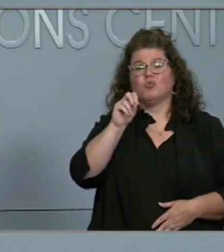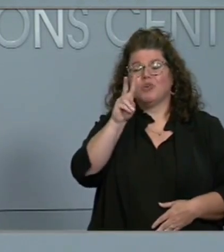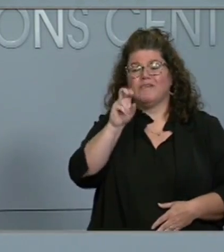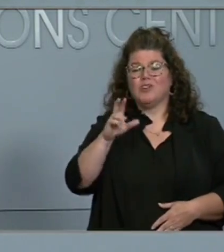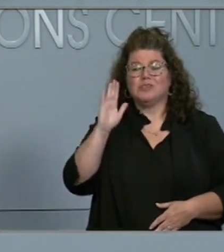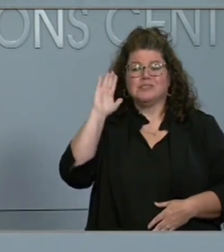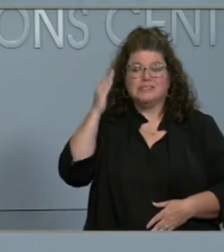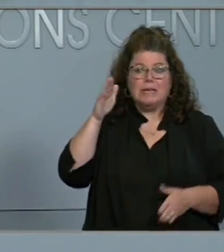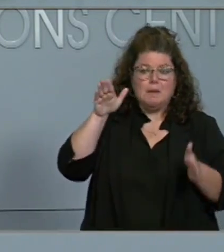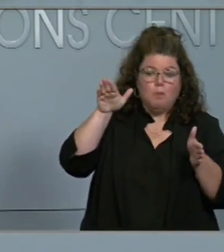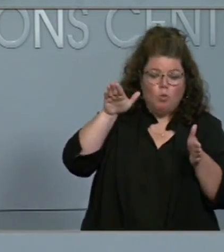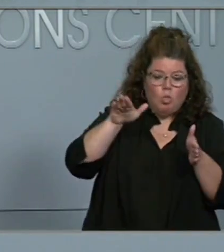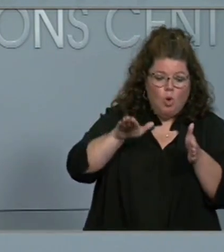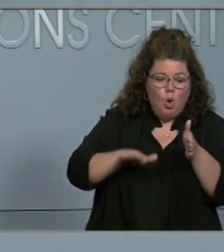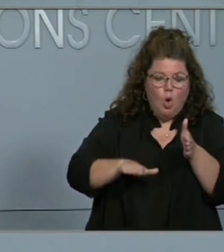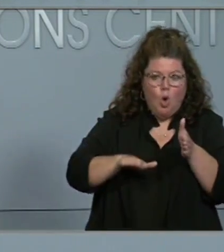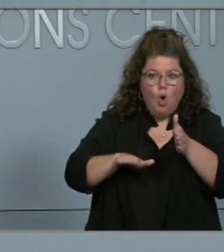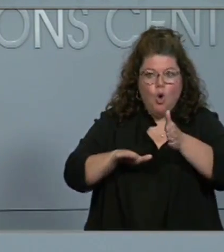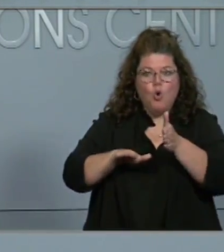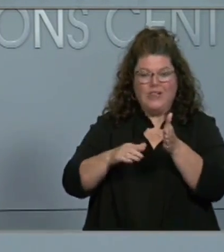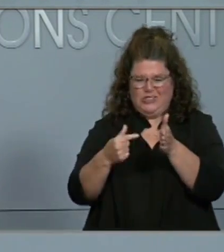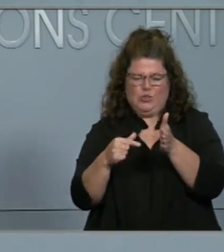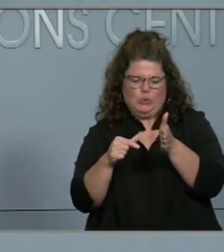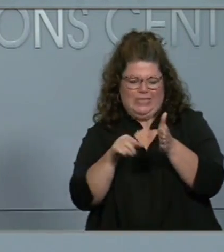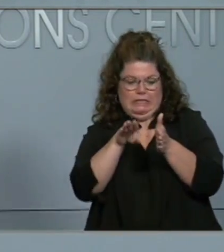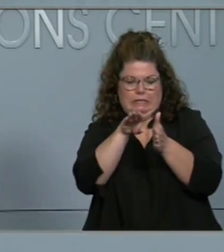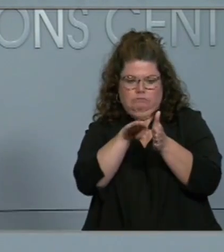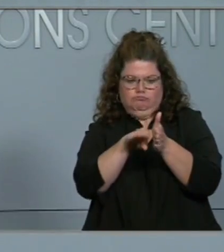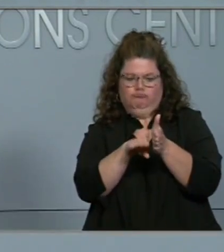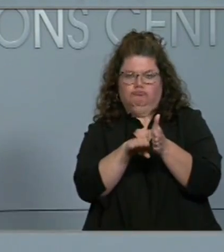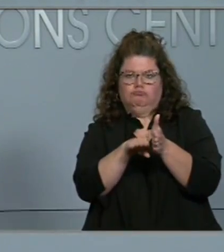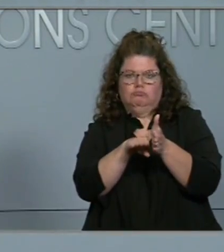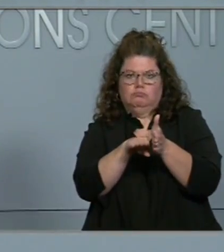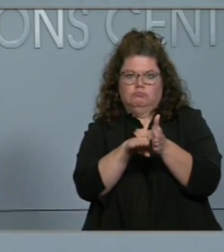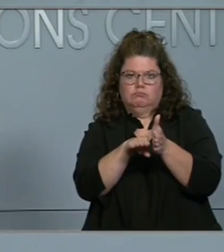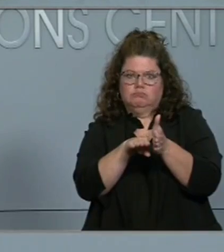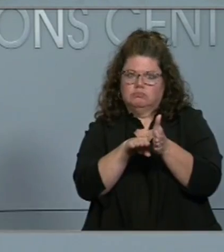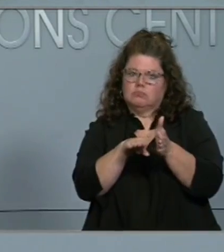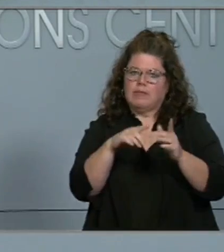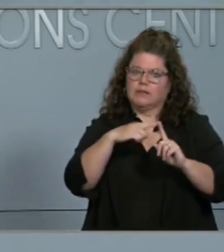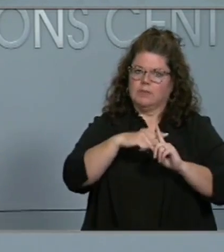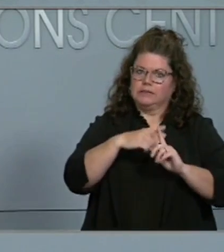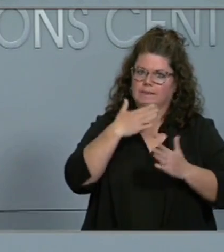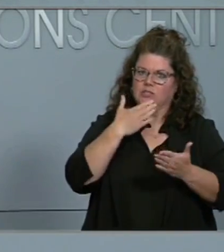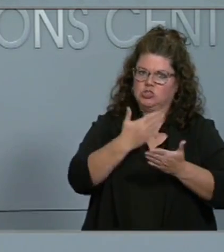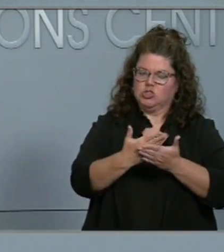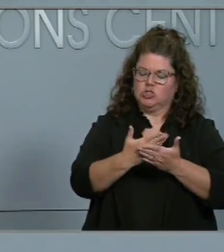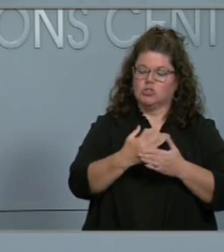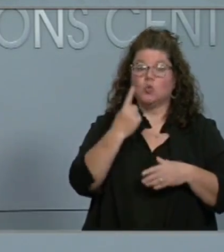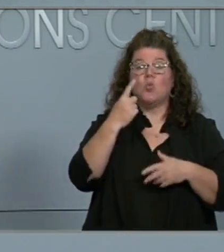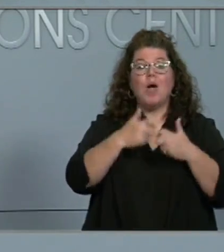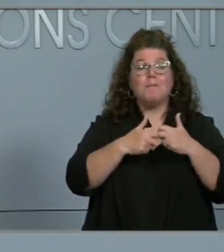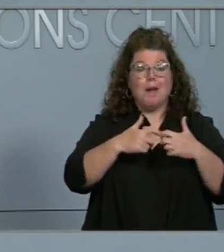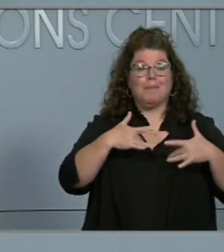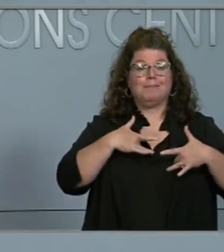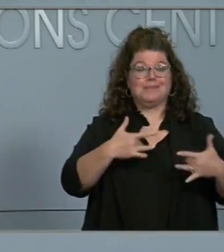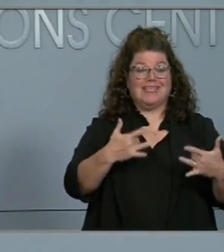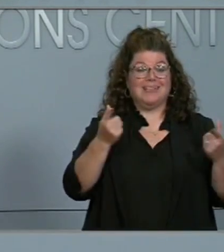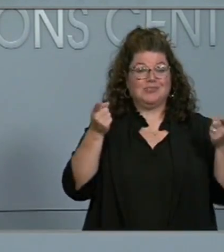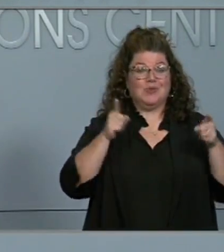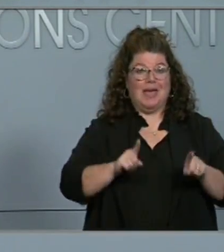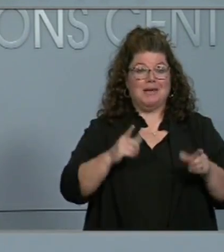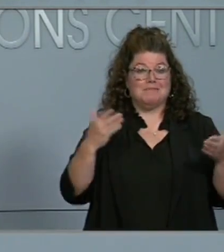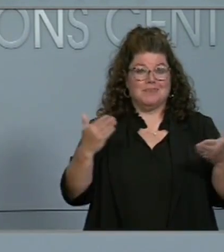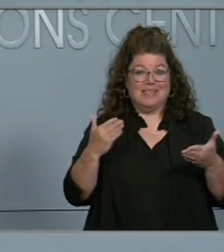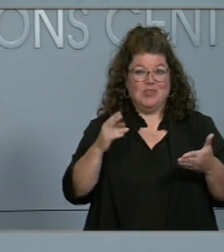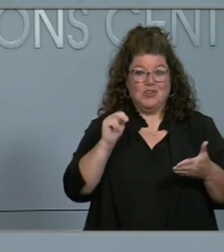you see levels that are green, which is positive. I think one of the problems that usually occur when